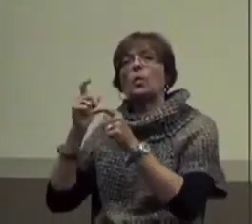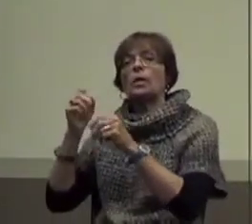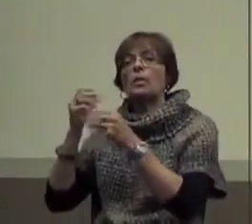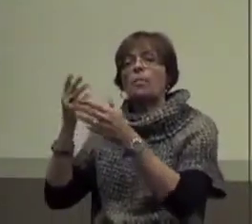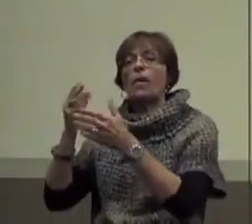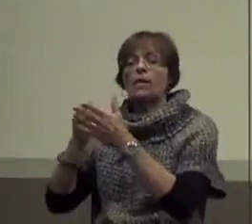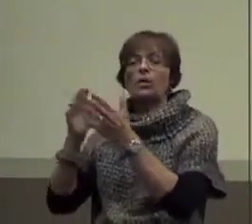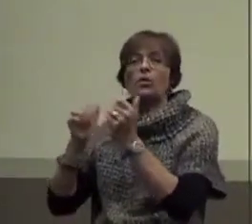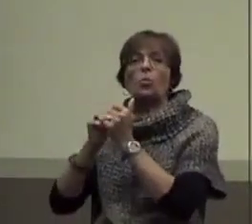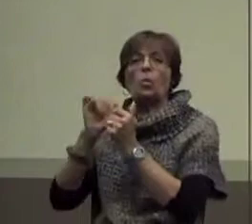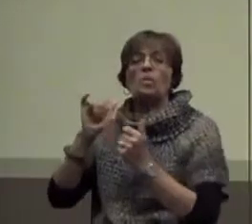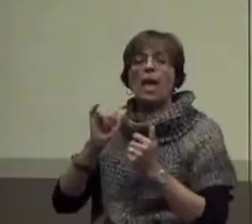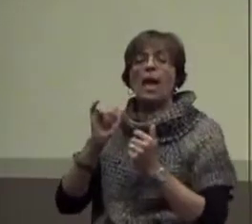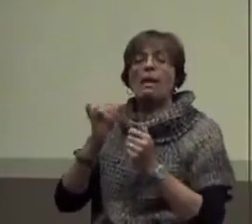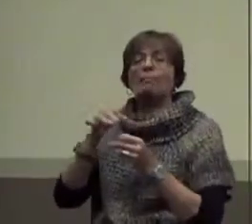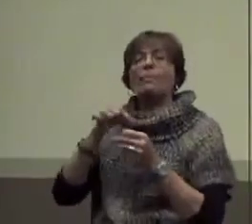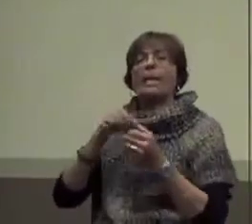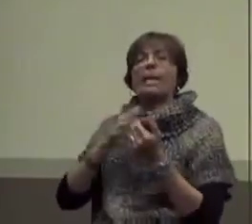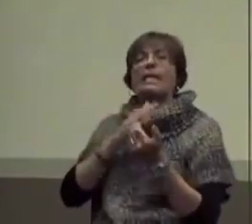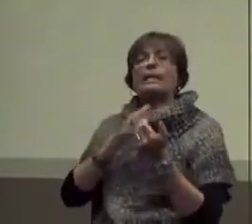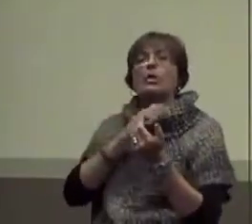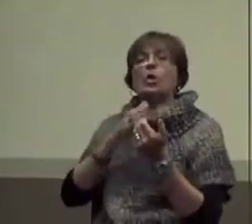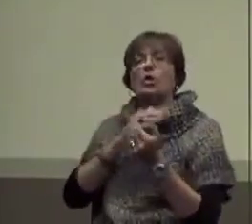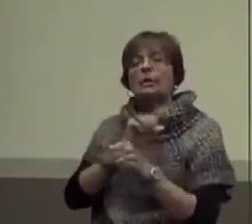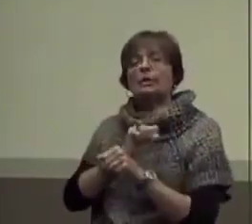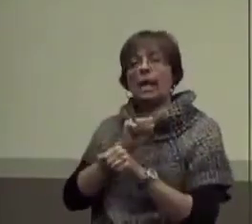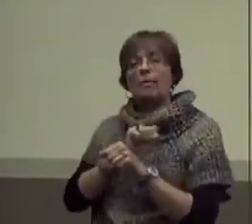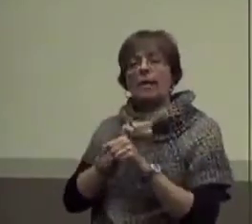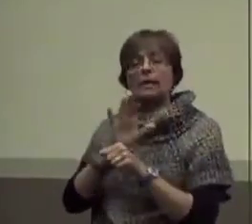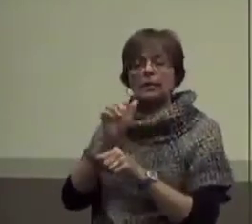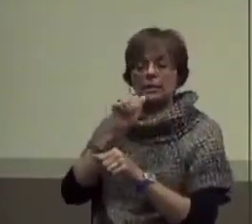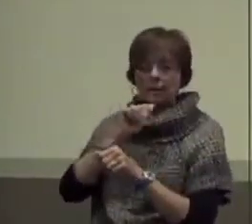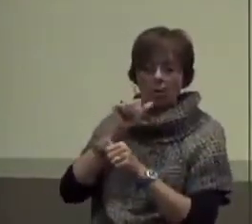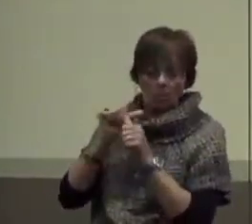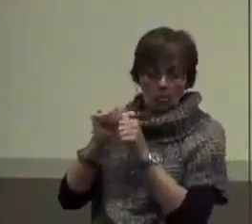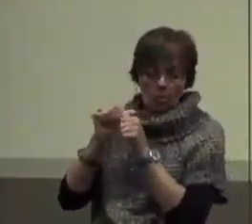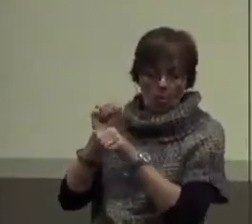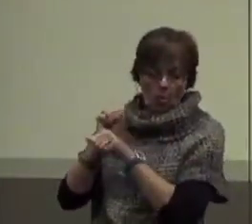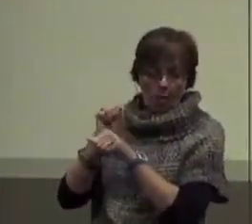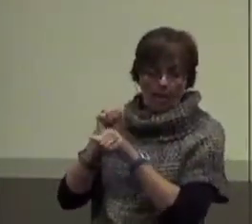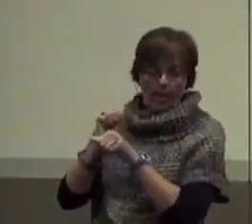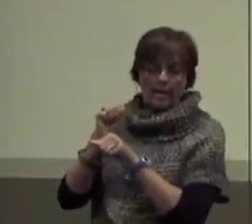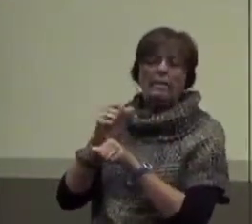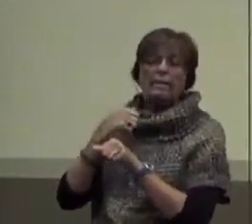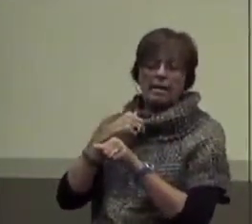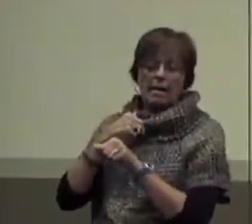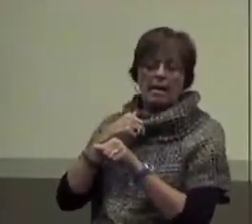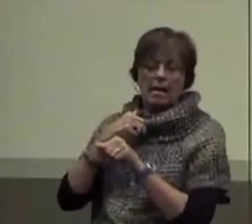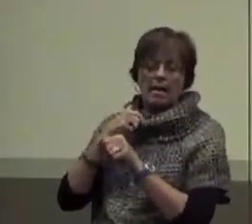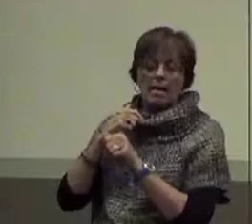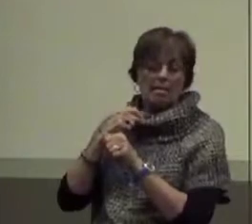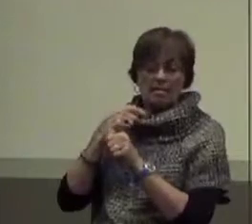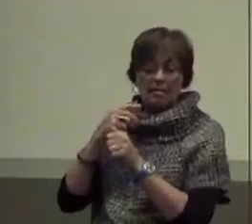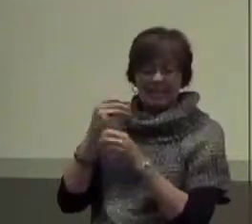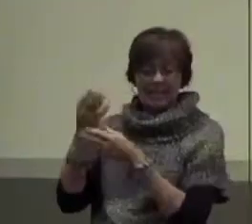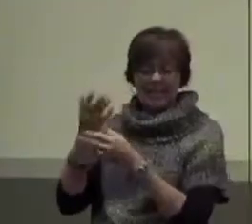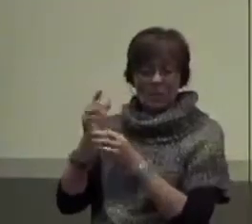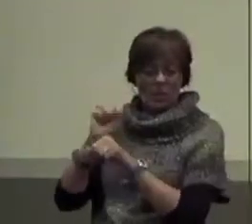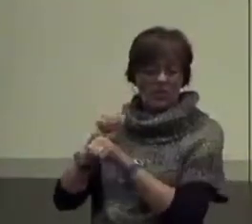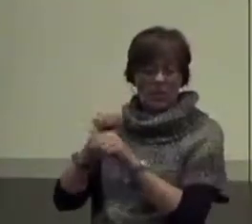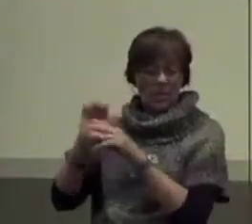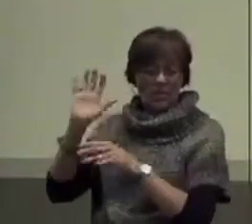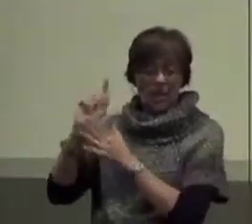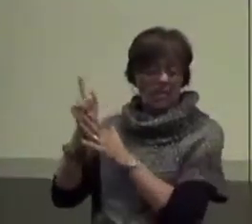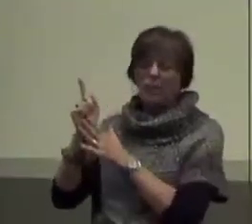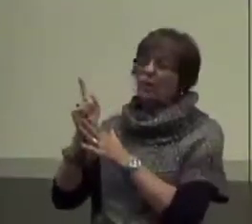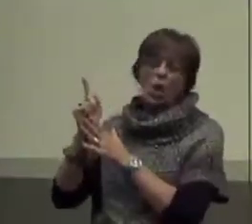provide the student with that easier assignment. Don't be like, hold on. Keep on working. I'll be back in about five minutes to get you that assignment. No. We want to make sure we deliver that